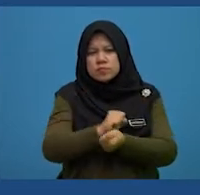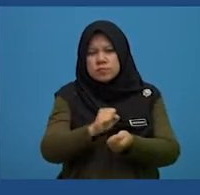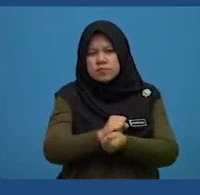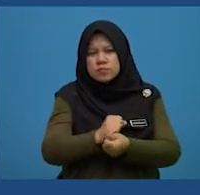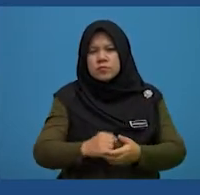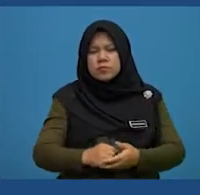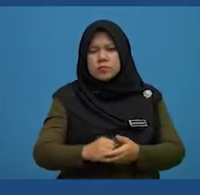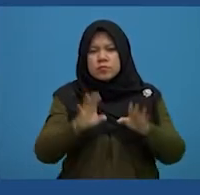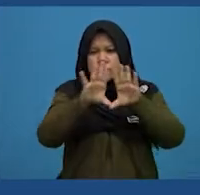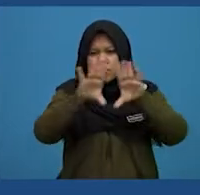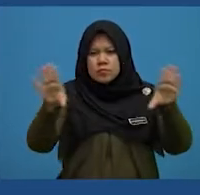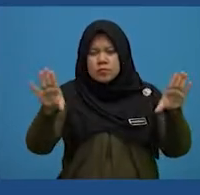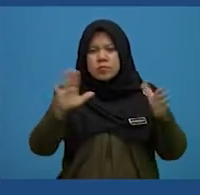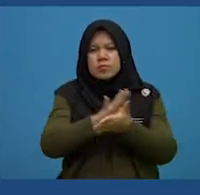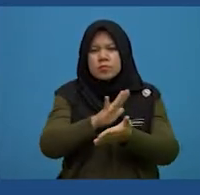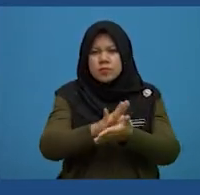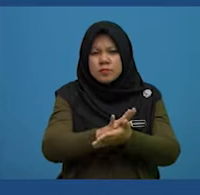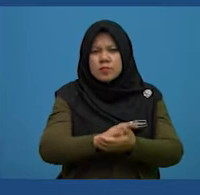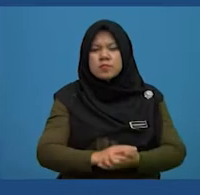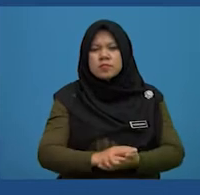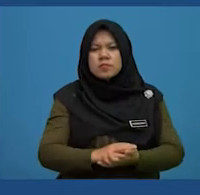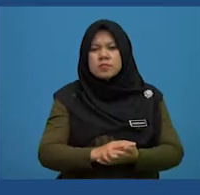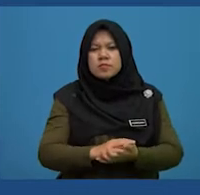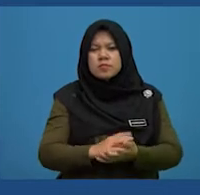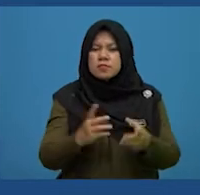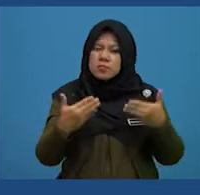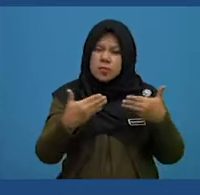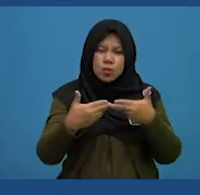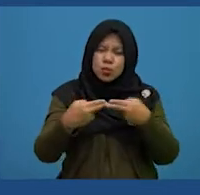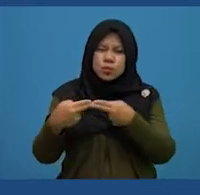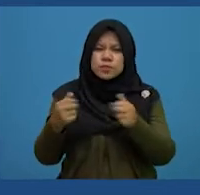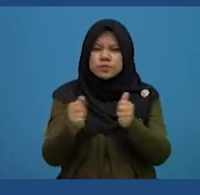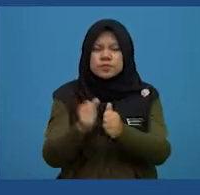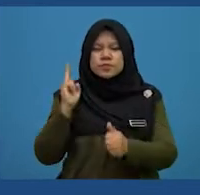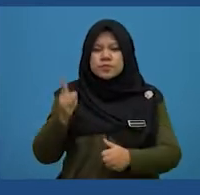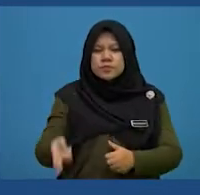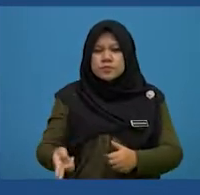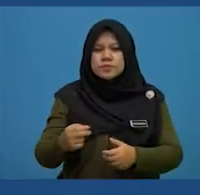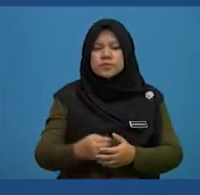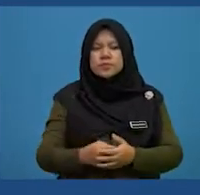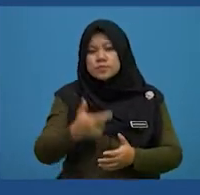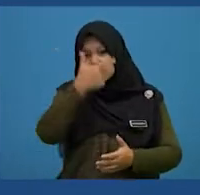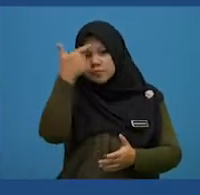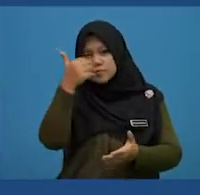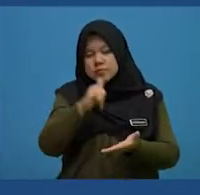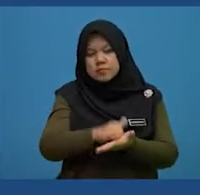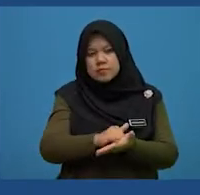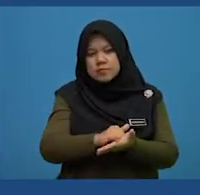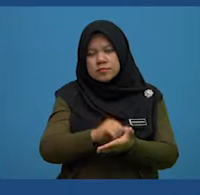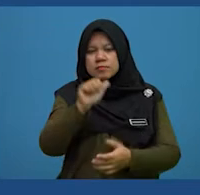testimonies or fragments of wallpaper that are related to history. Therefore,